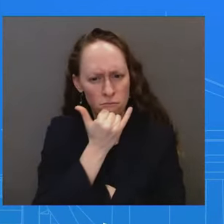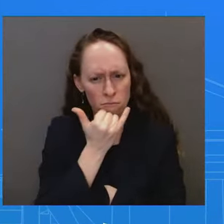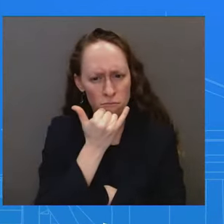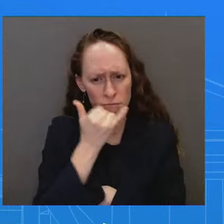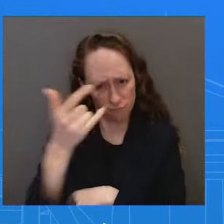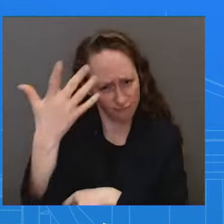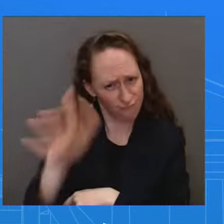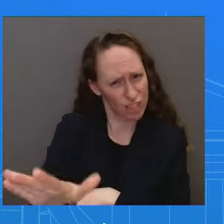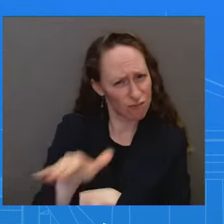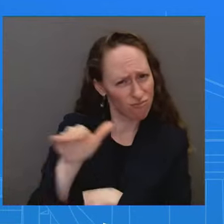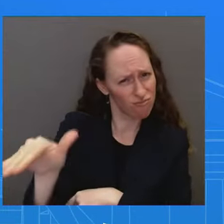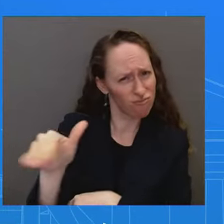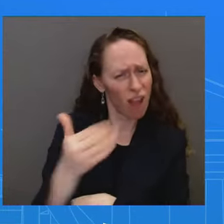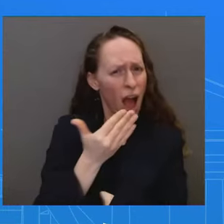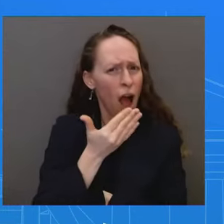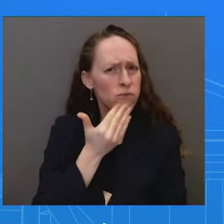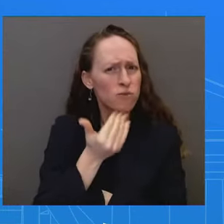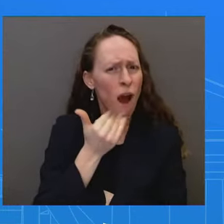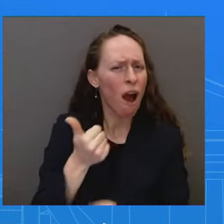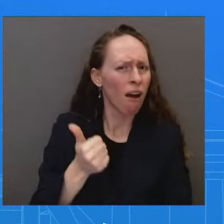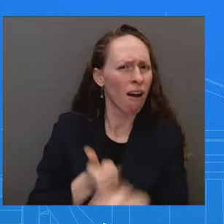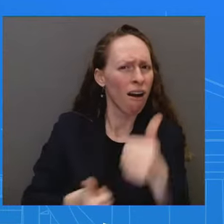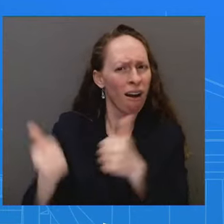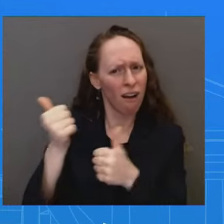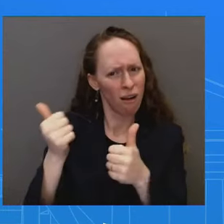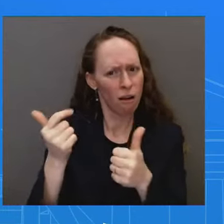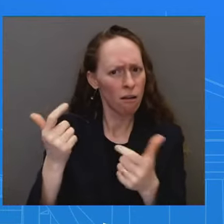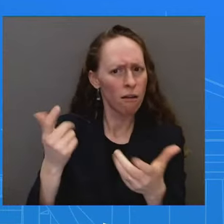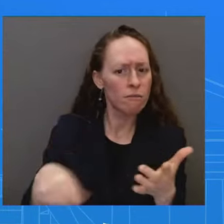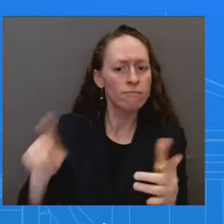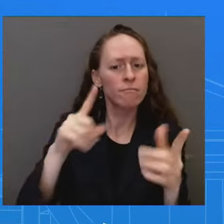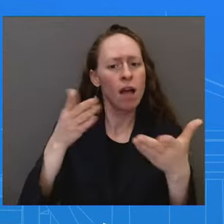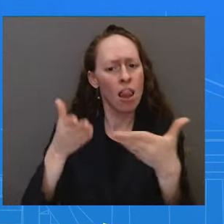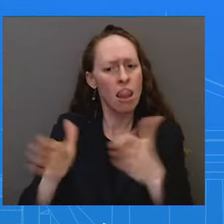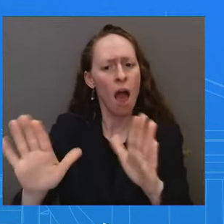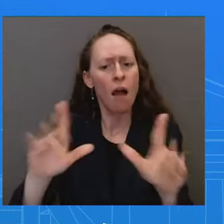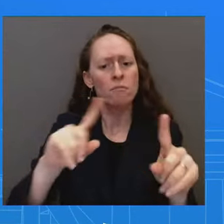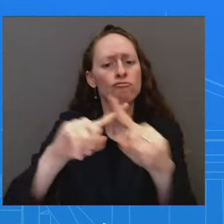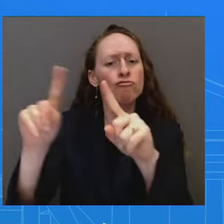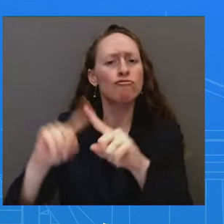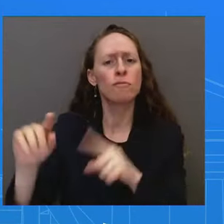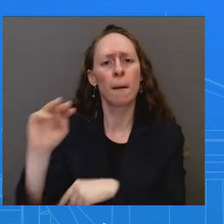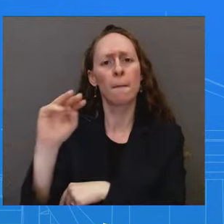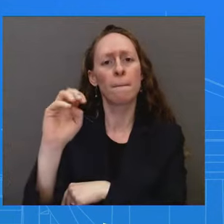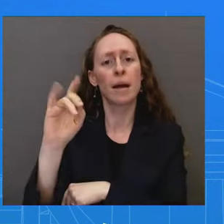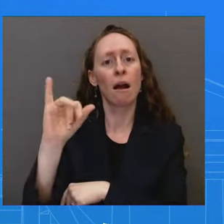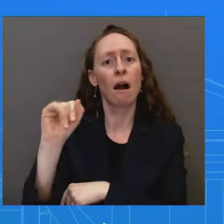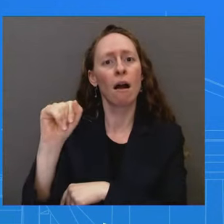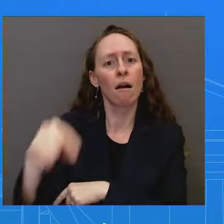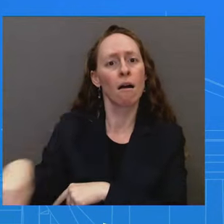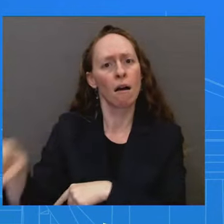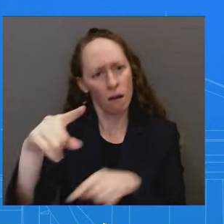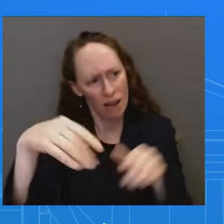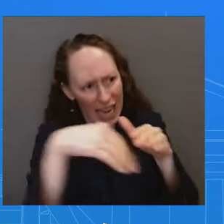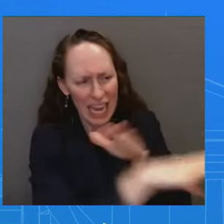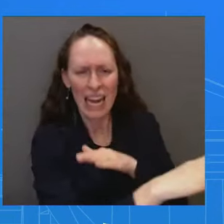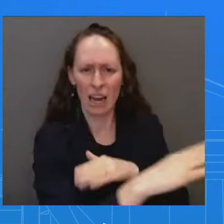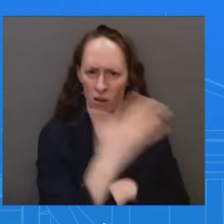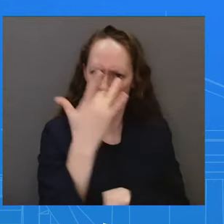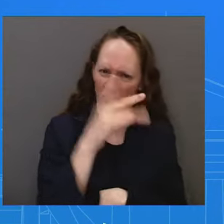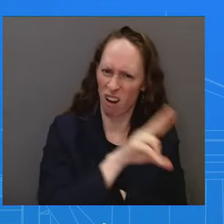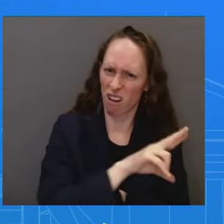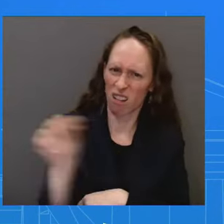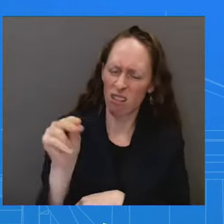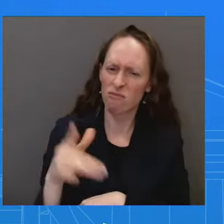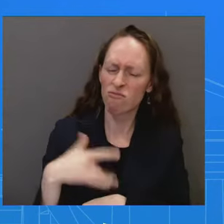access ever been made? Uh, and I have a great question. I don't have an answer to, but I'll tell you what, I'll go back and take a look at that. I'm not aware that